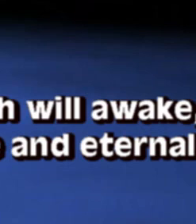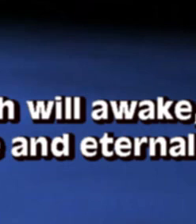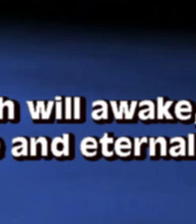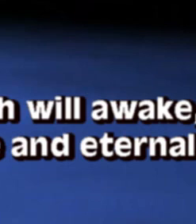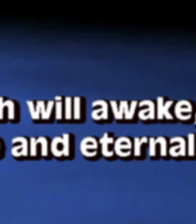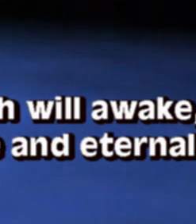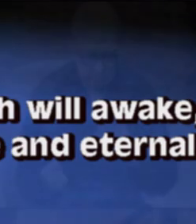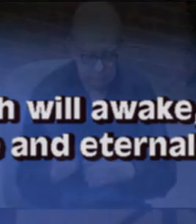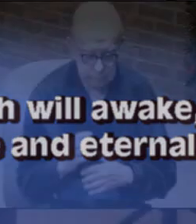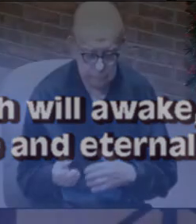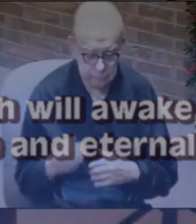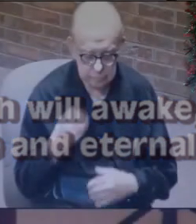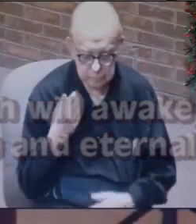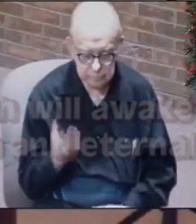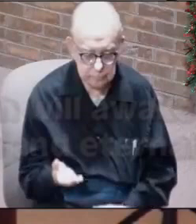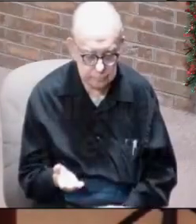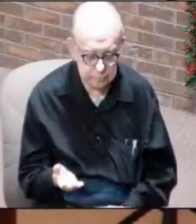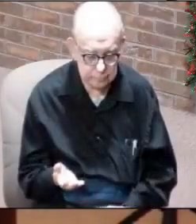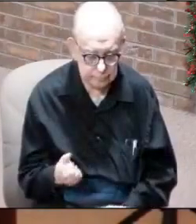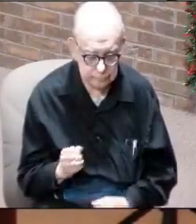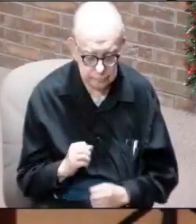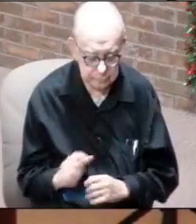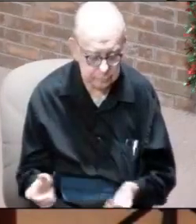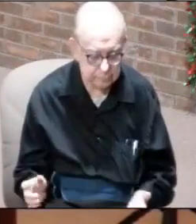and some come to disgrace and eternal contempt.